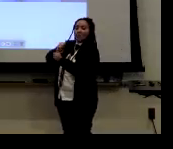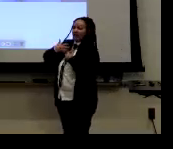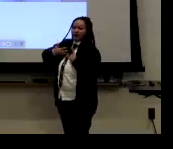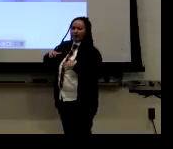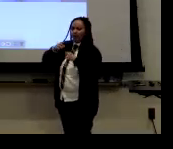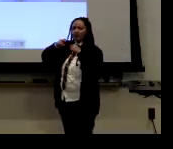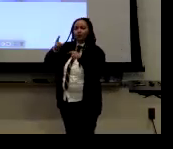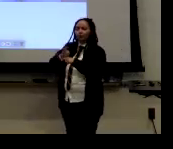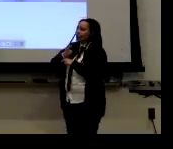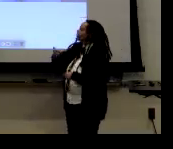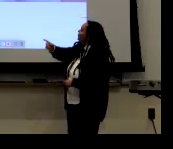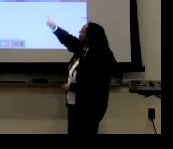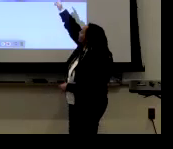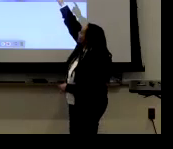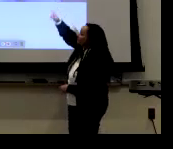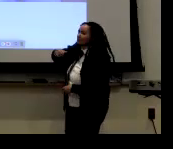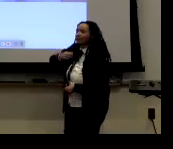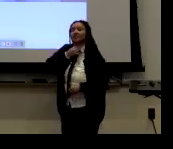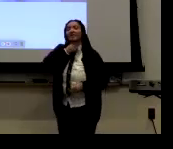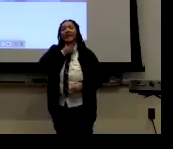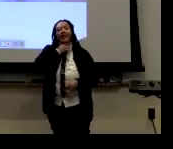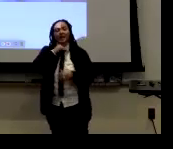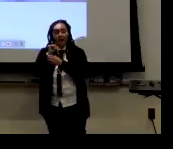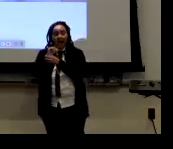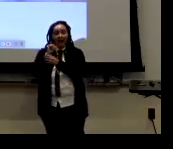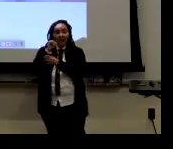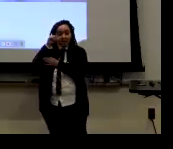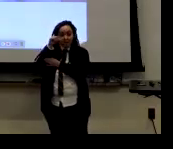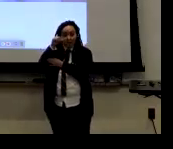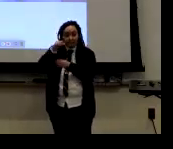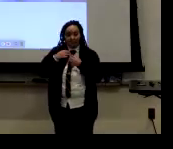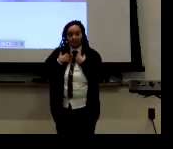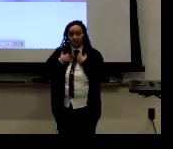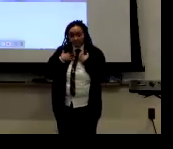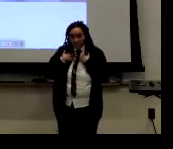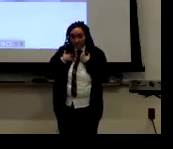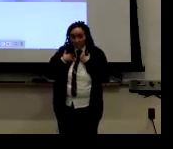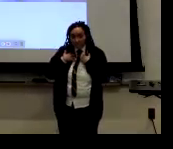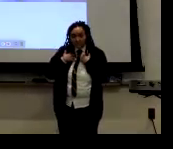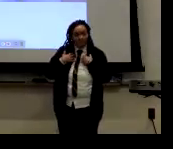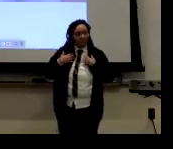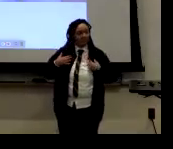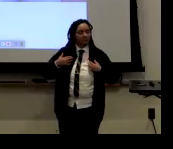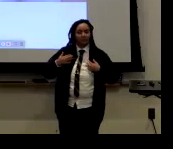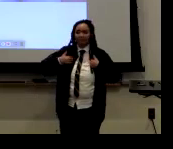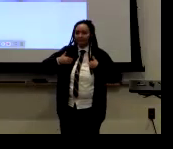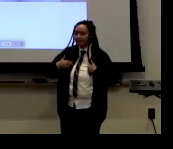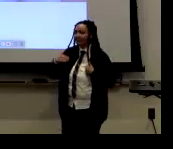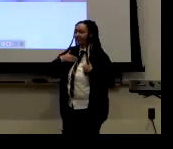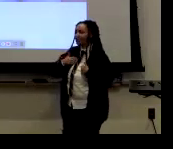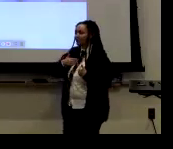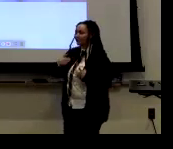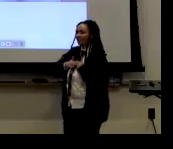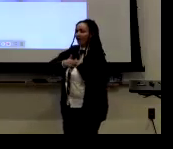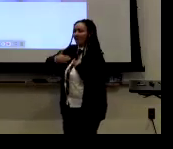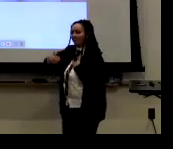So this is what they avoid. They don't want to use like the neck, that lunge, that head lunged